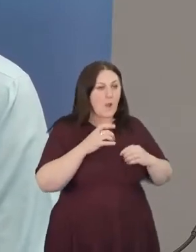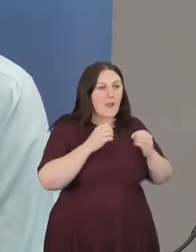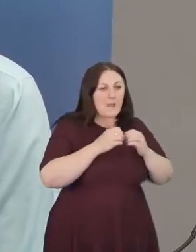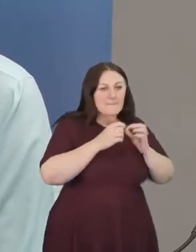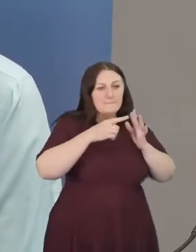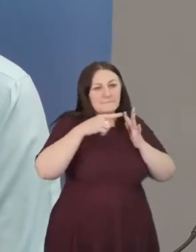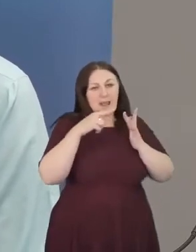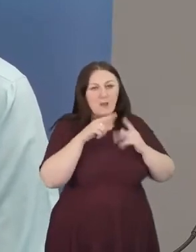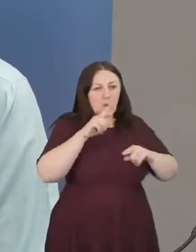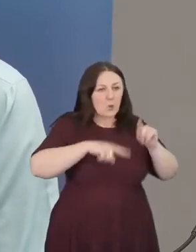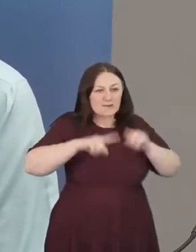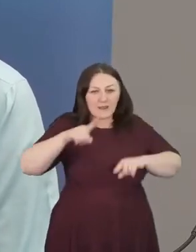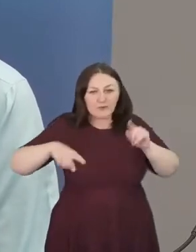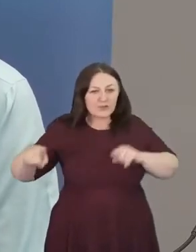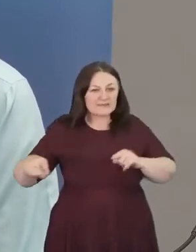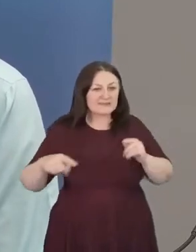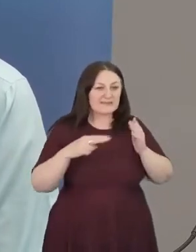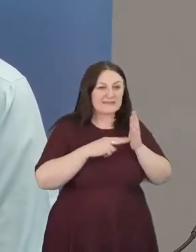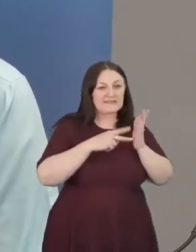net zero carbon,